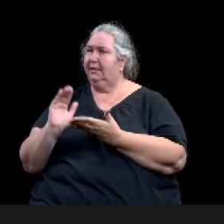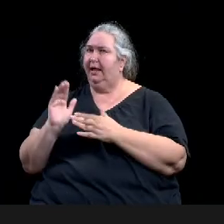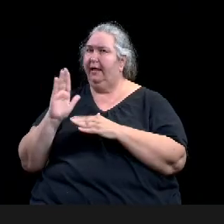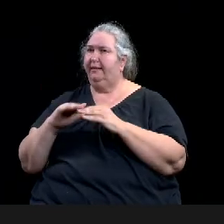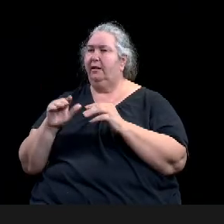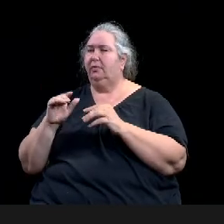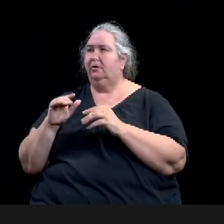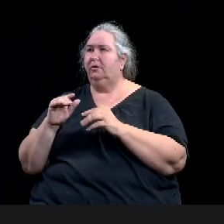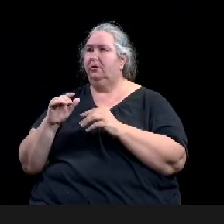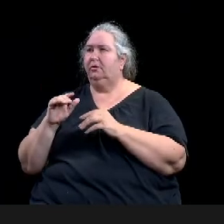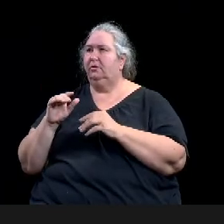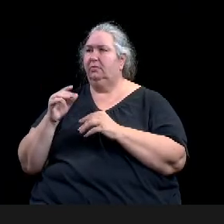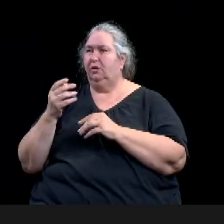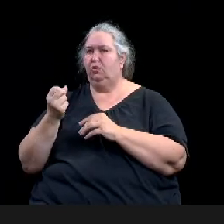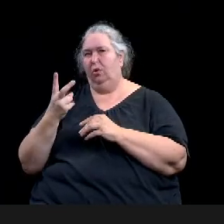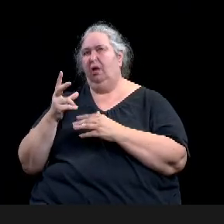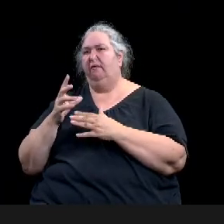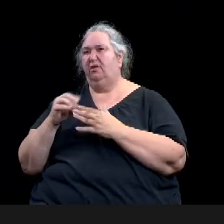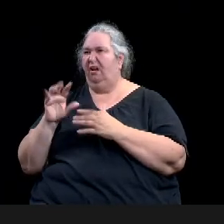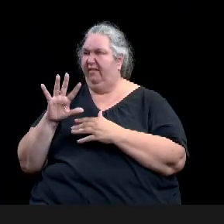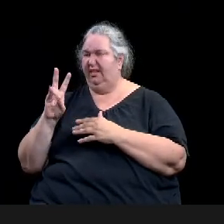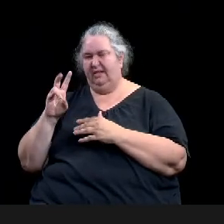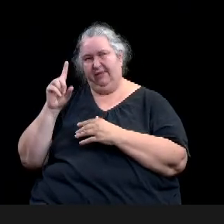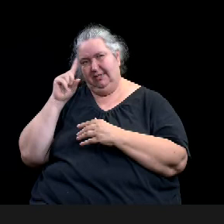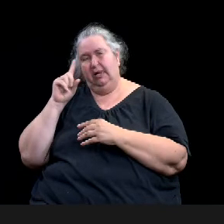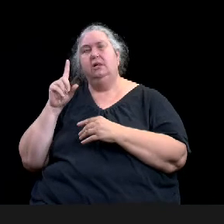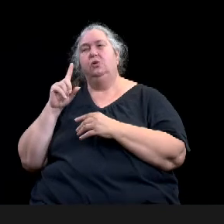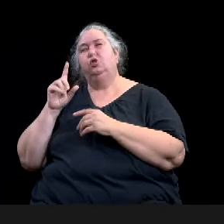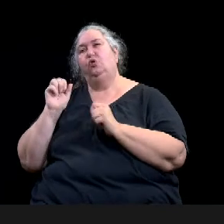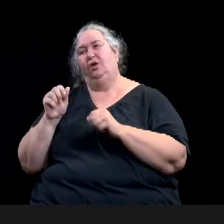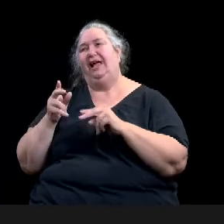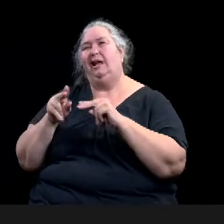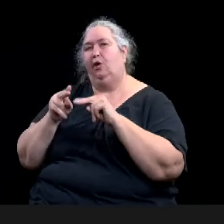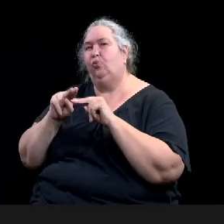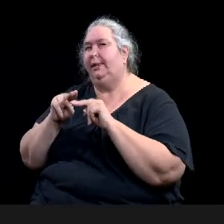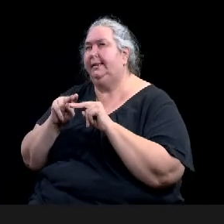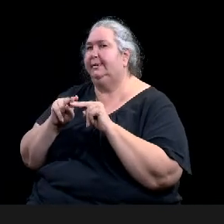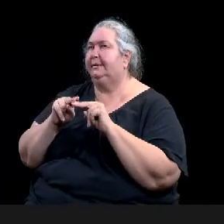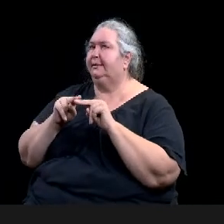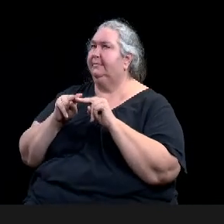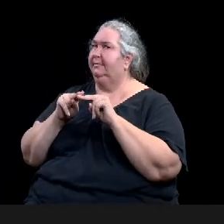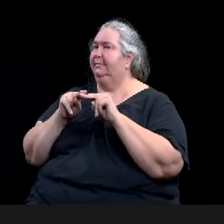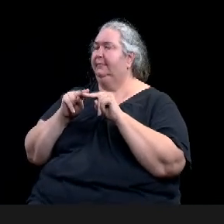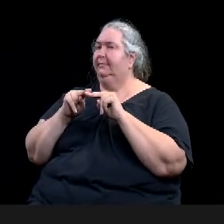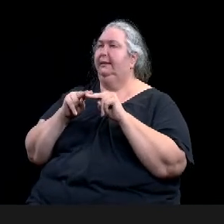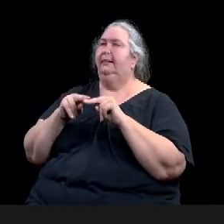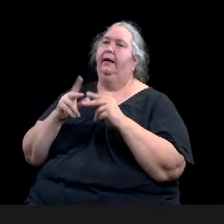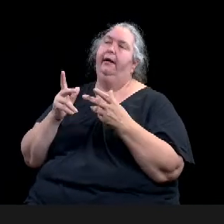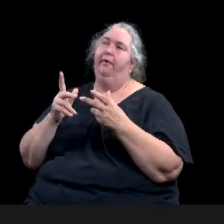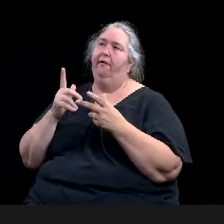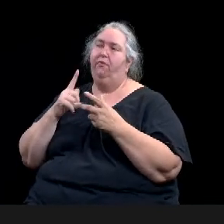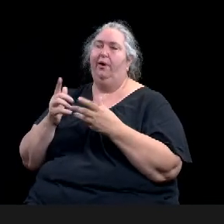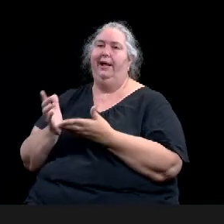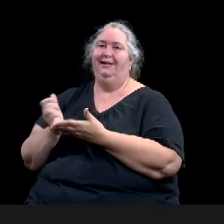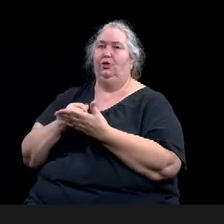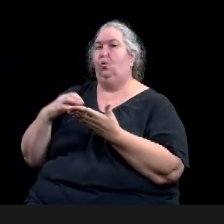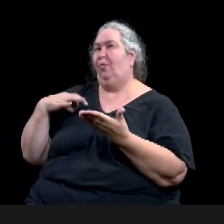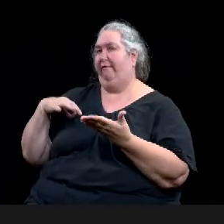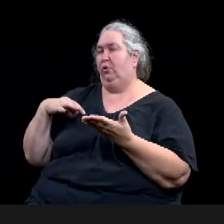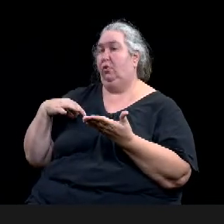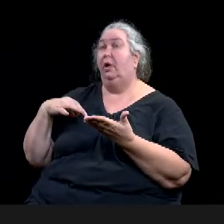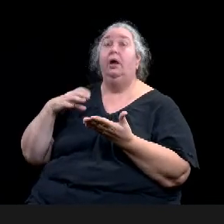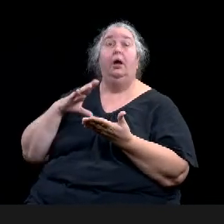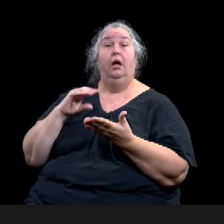additional revenue and uh, quite frankly, we found that the reason being that increases were rare due to limited visitor